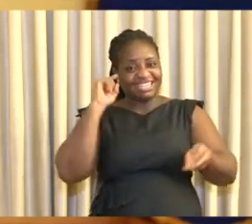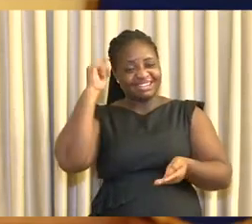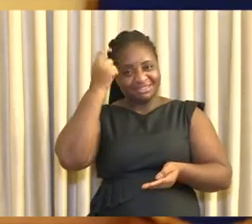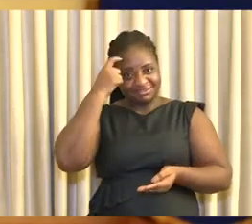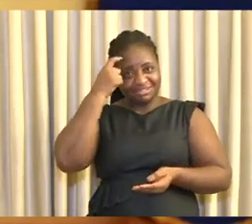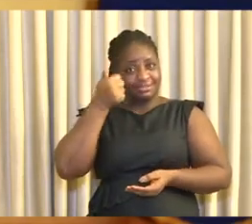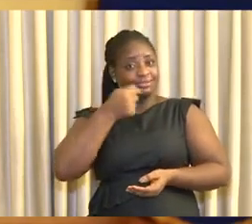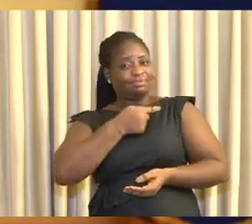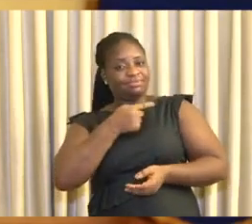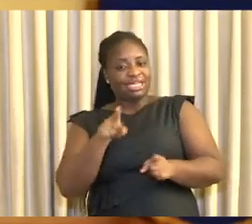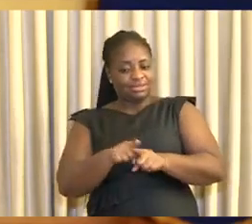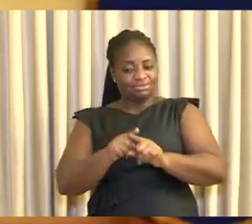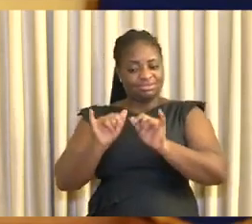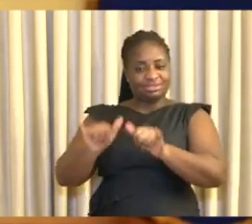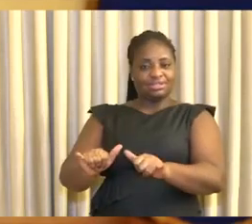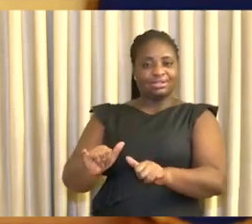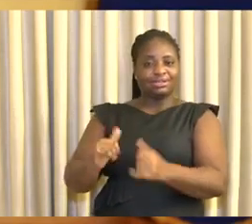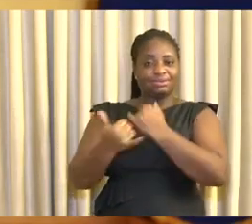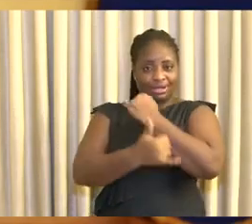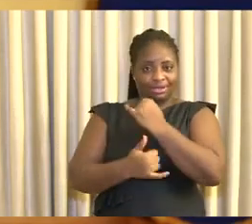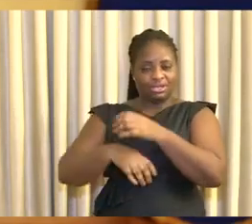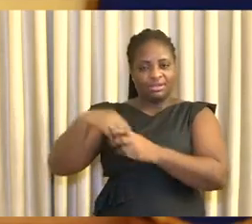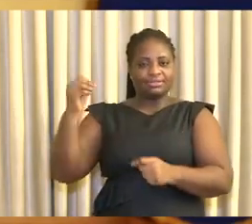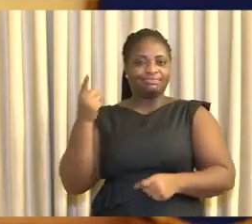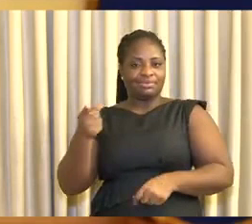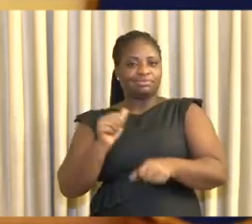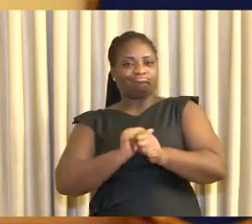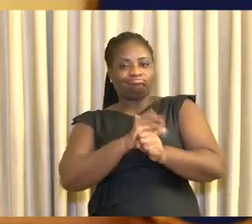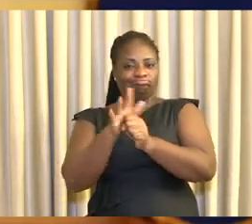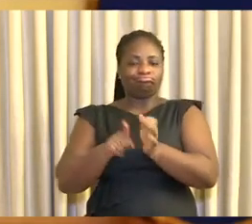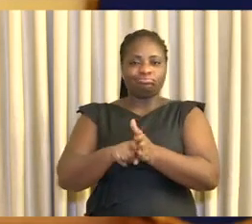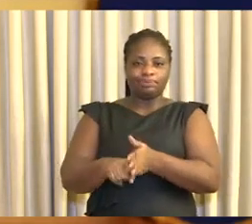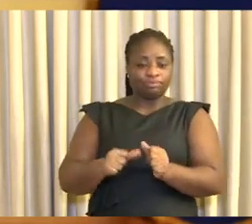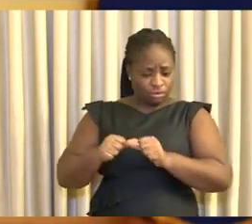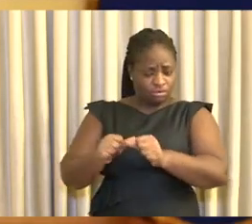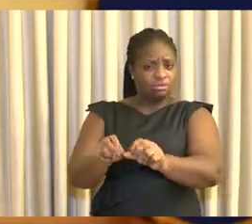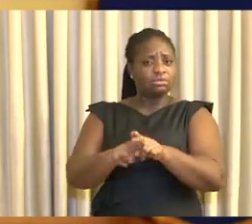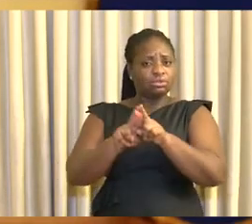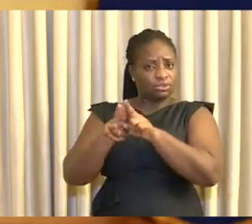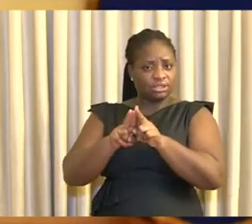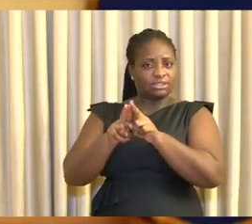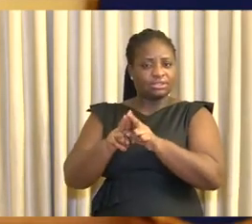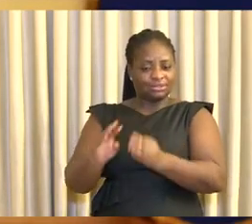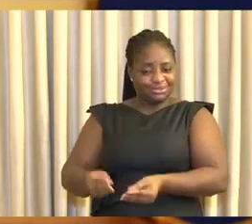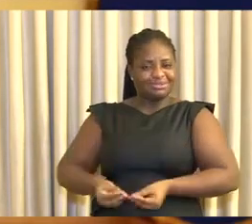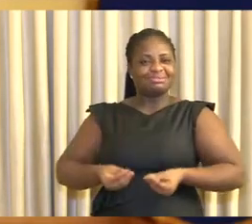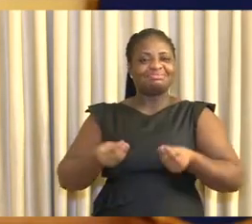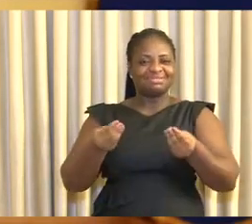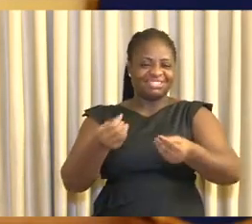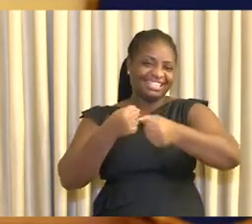government and I as we steer our country out of this crisis. Continue in unity